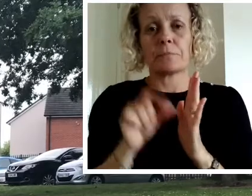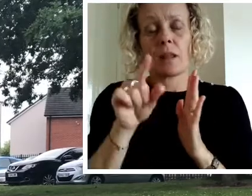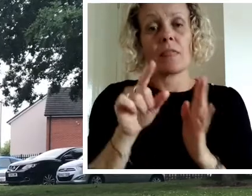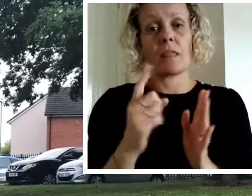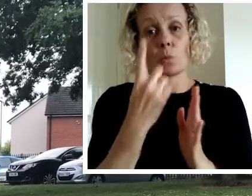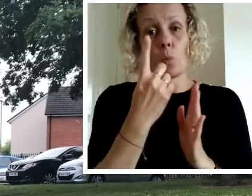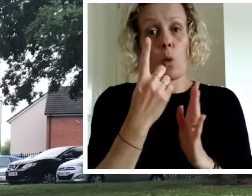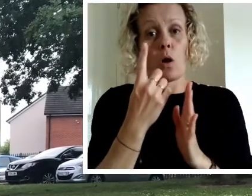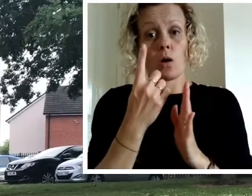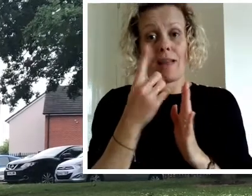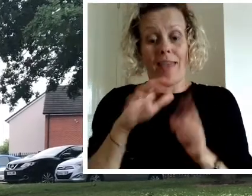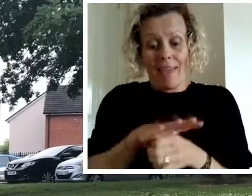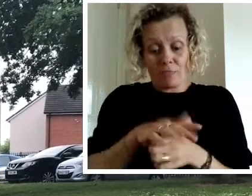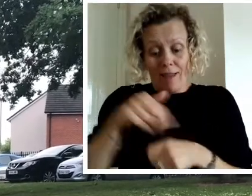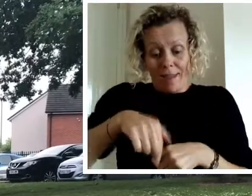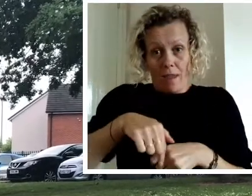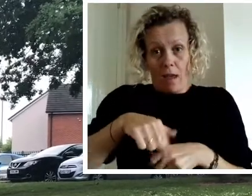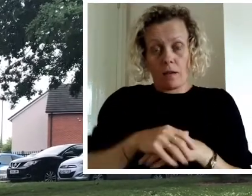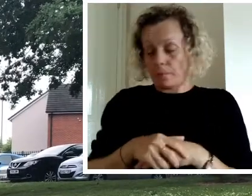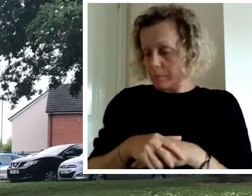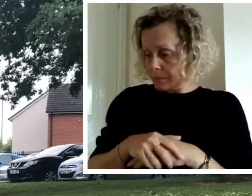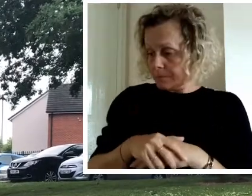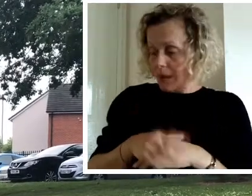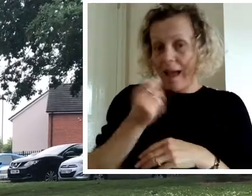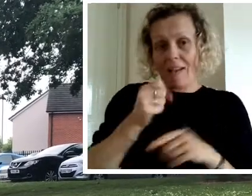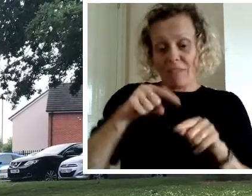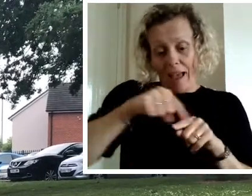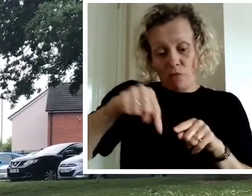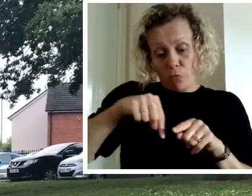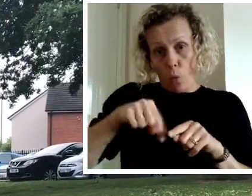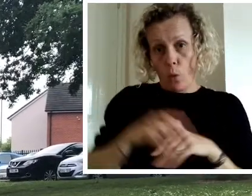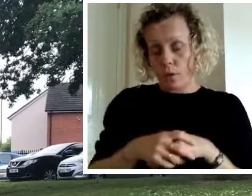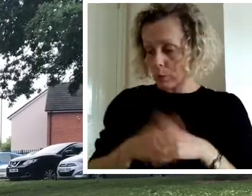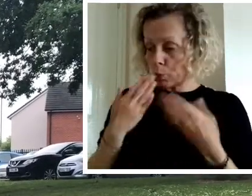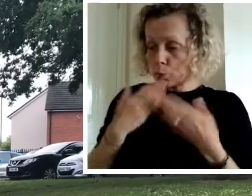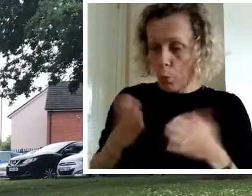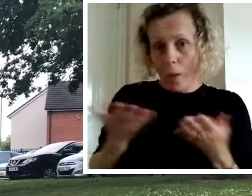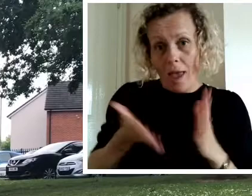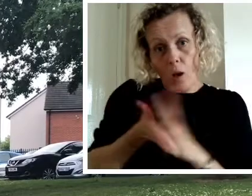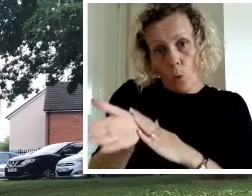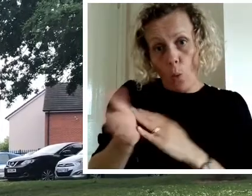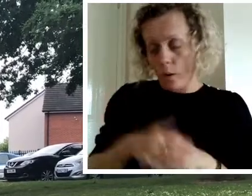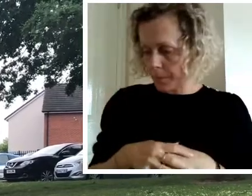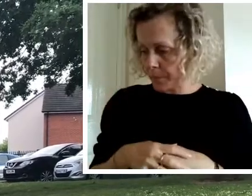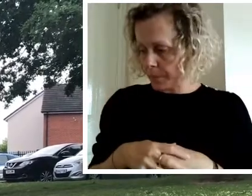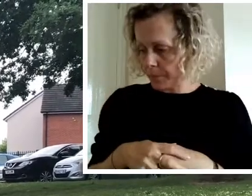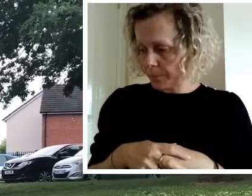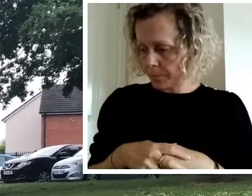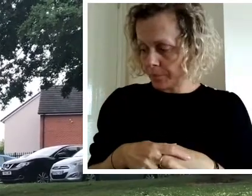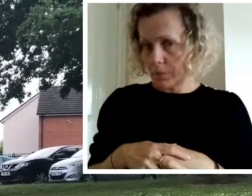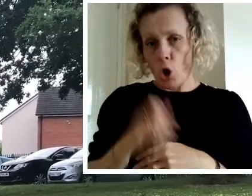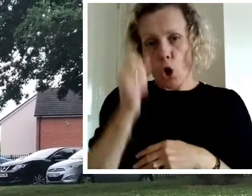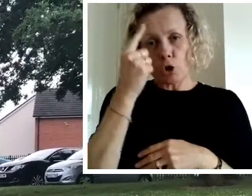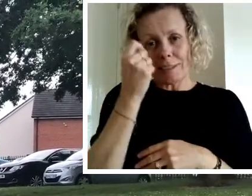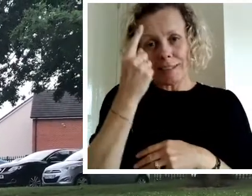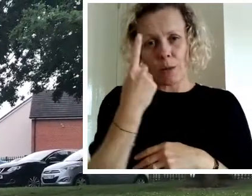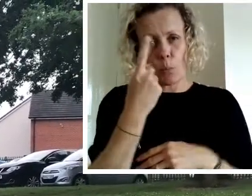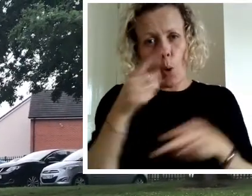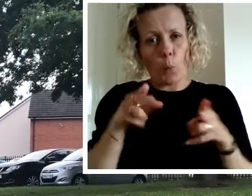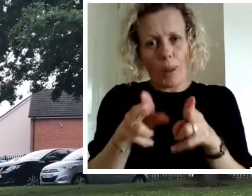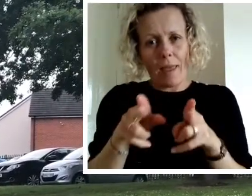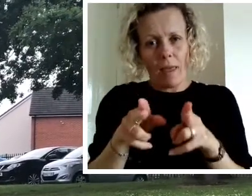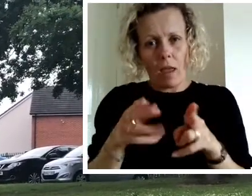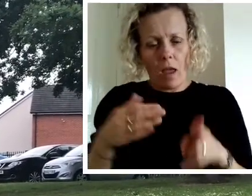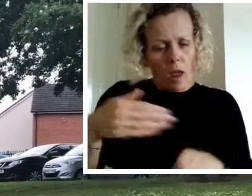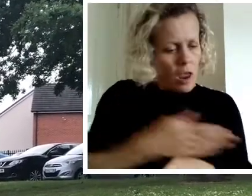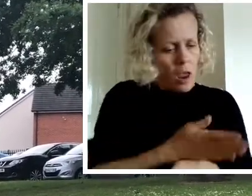each other in close proximity. This is one of them and so you can see we've got arrows on the ground here to help people understand